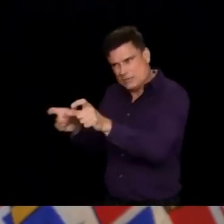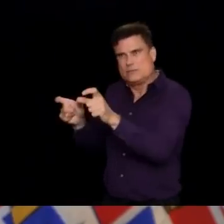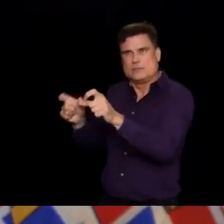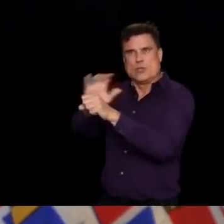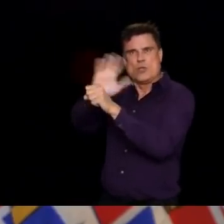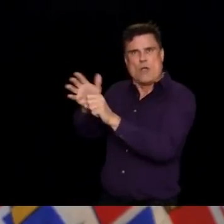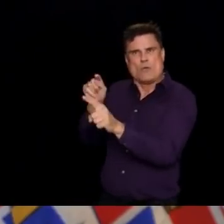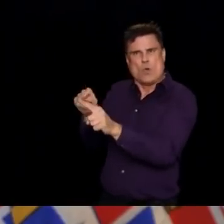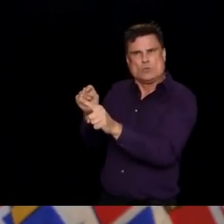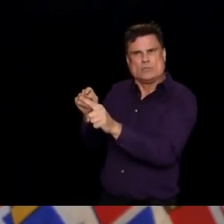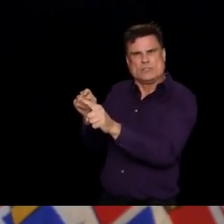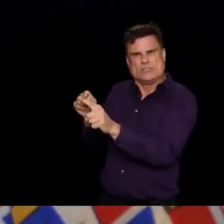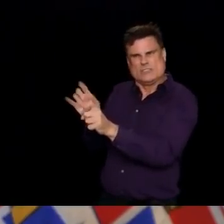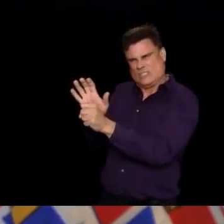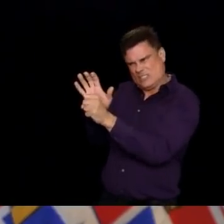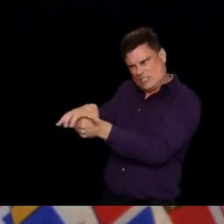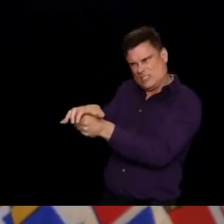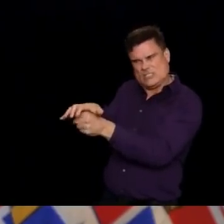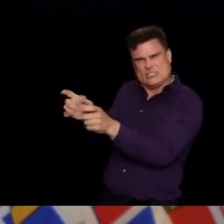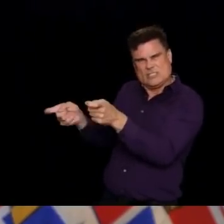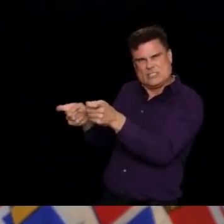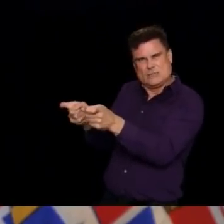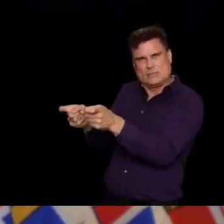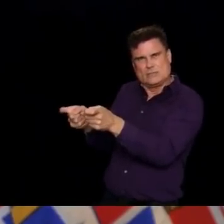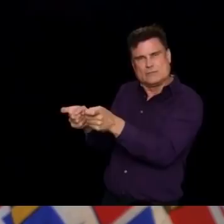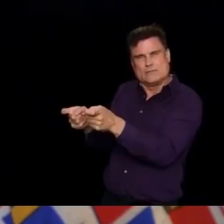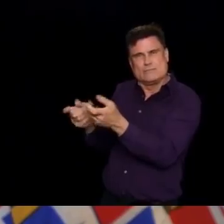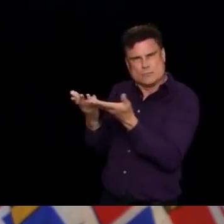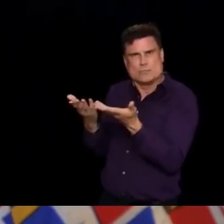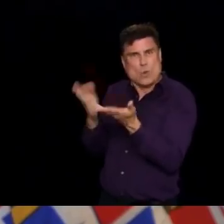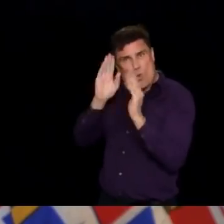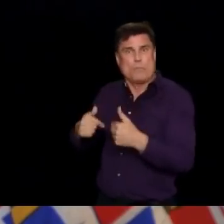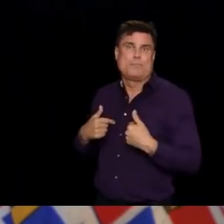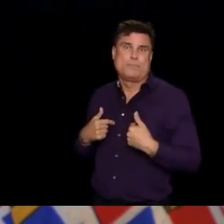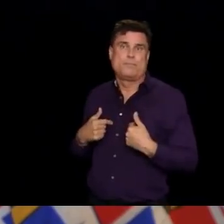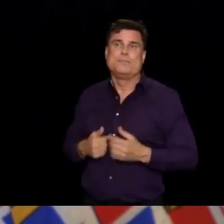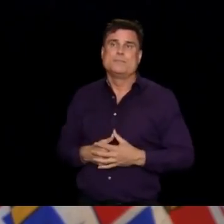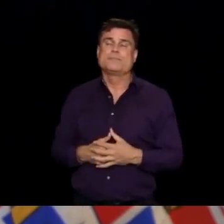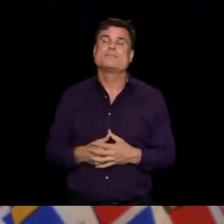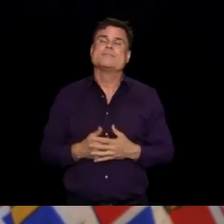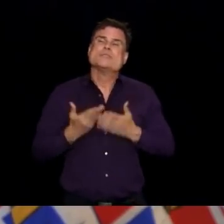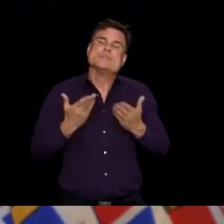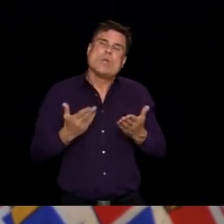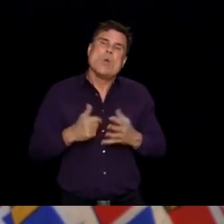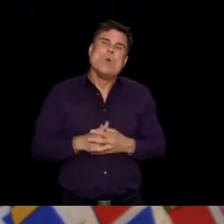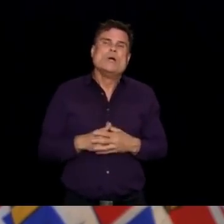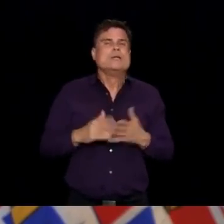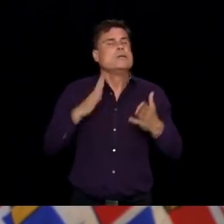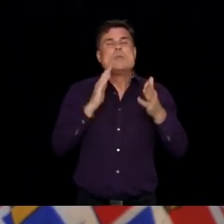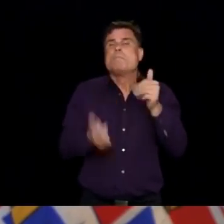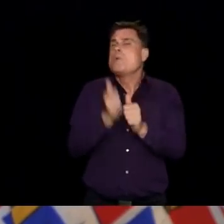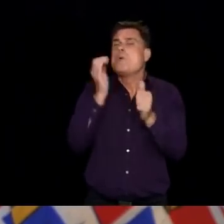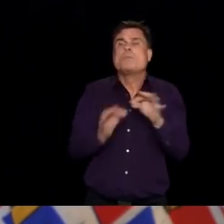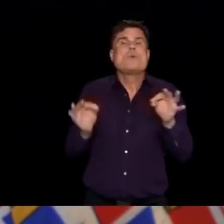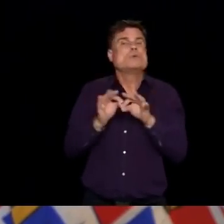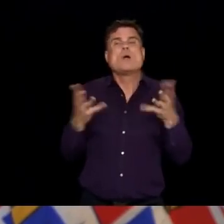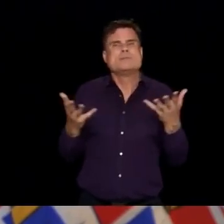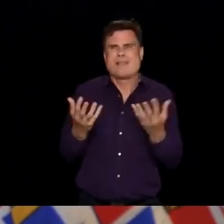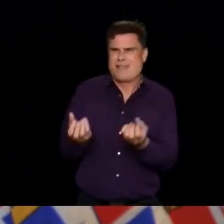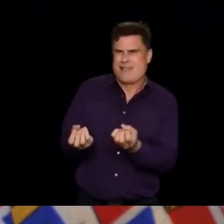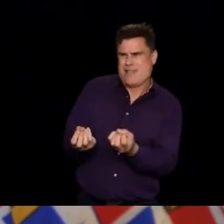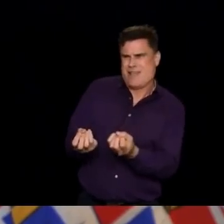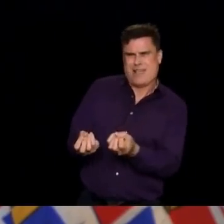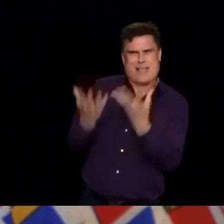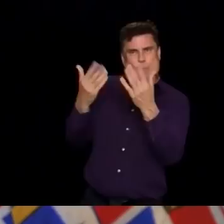it would, it lot about how many outbreaks they're having, how many unrelated, unlinked cases and ability to follow